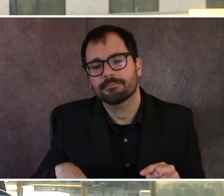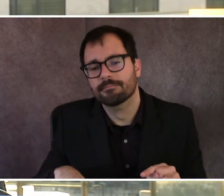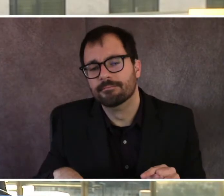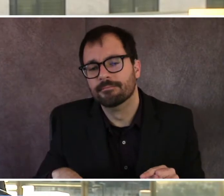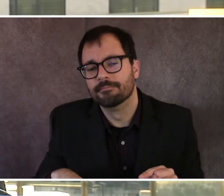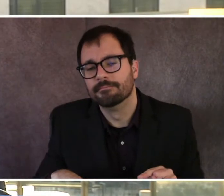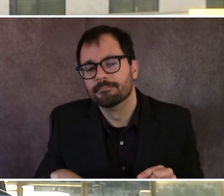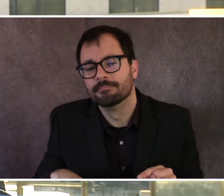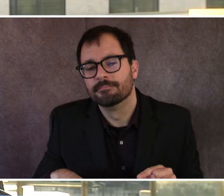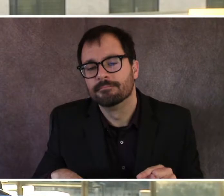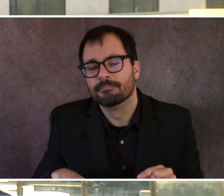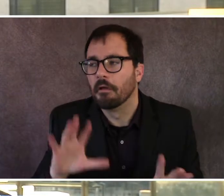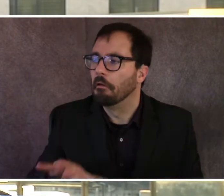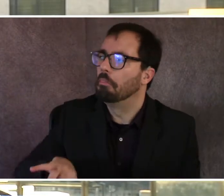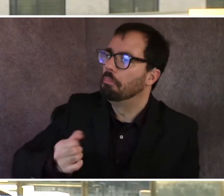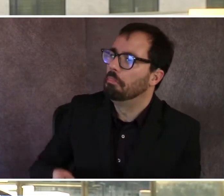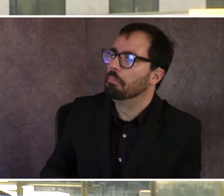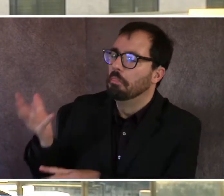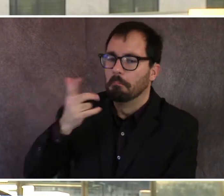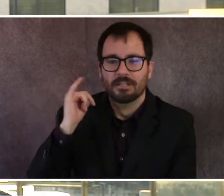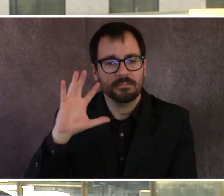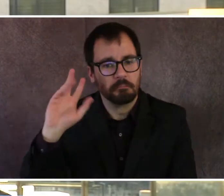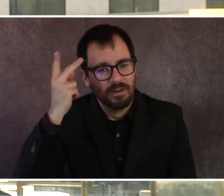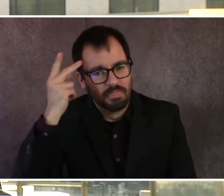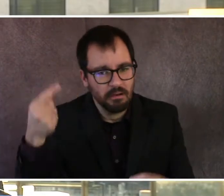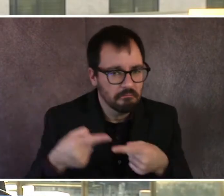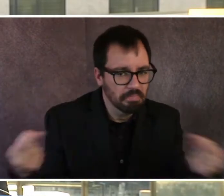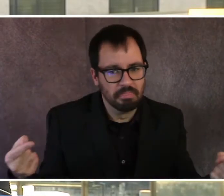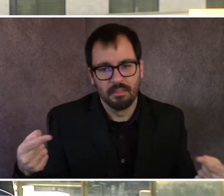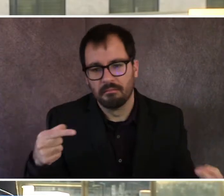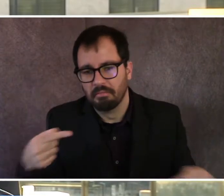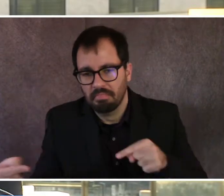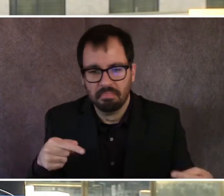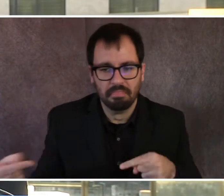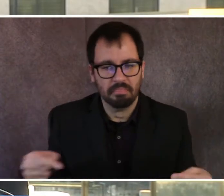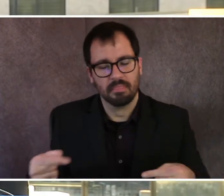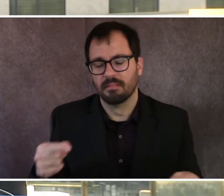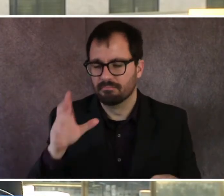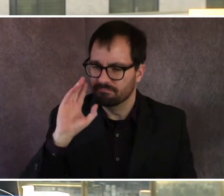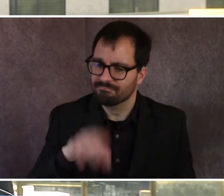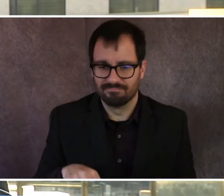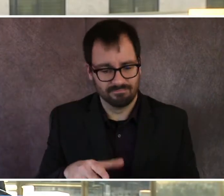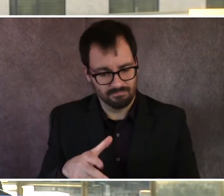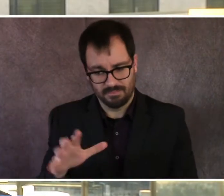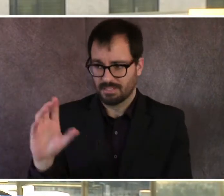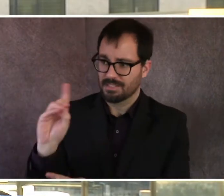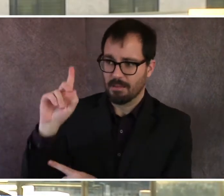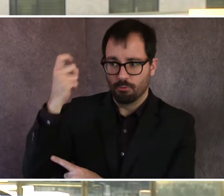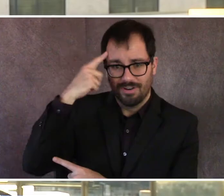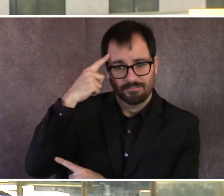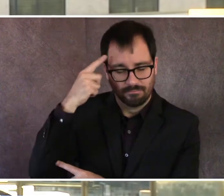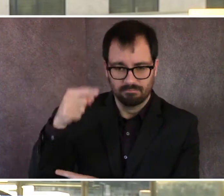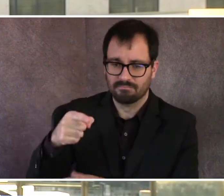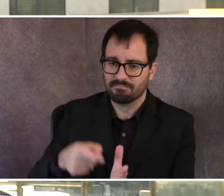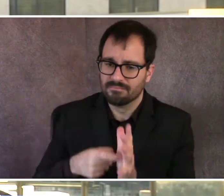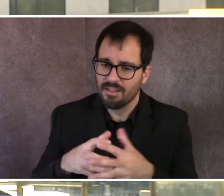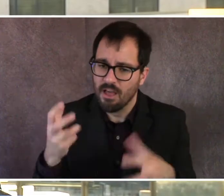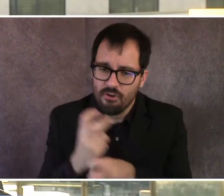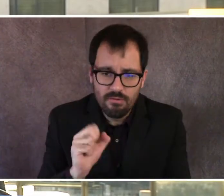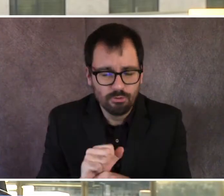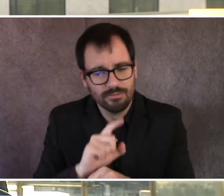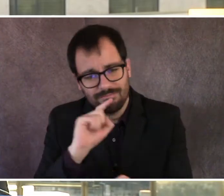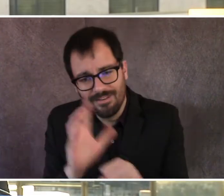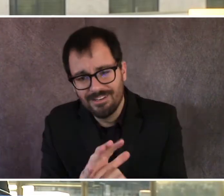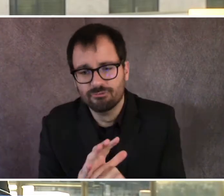Elections take a lot of hard work and dedication. As we watch on TV and scroll our phones and computers for election results, we're seeing